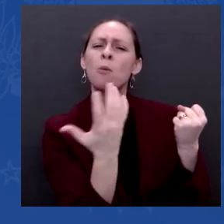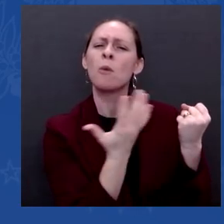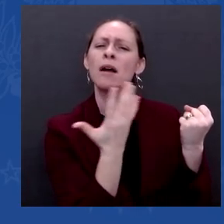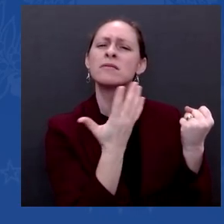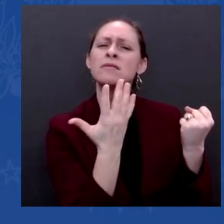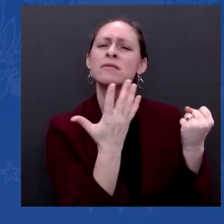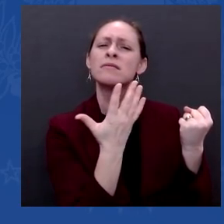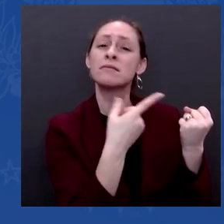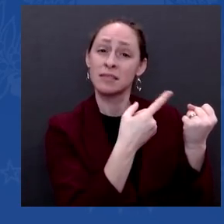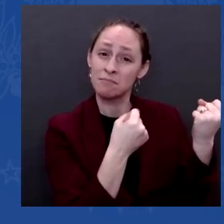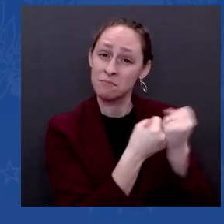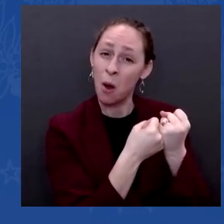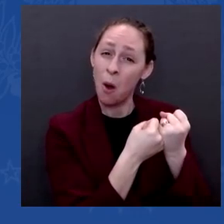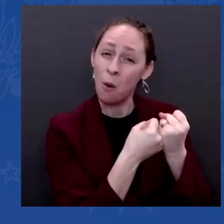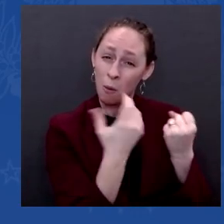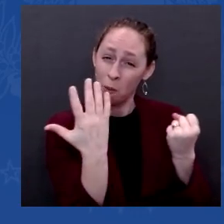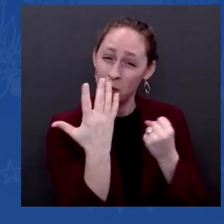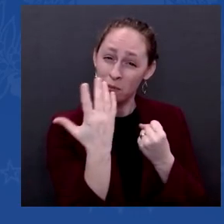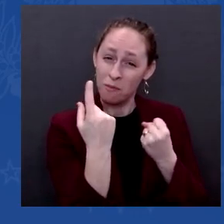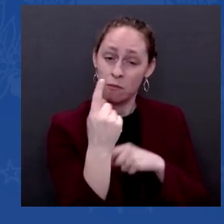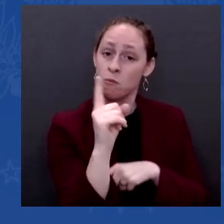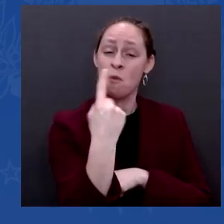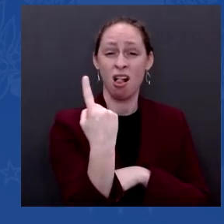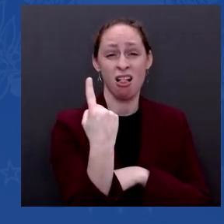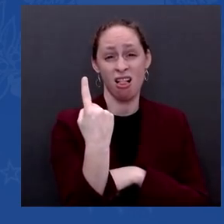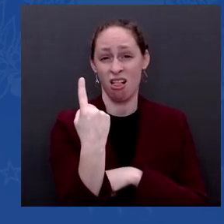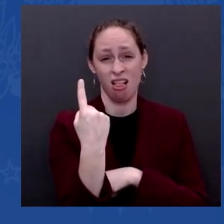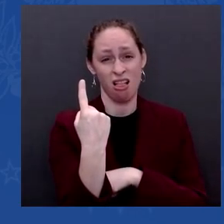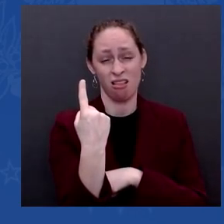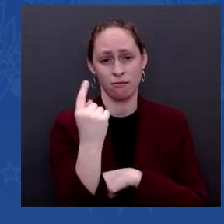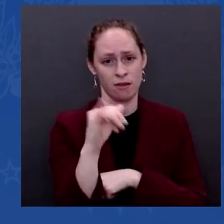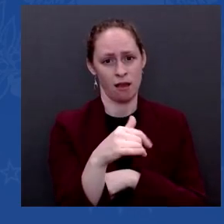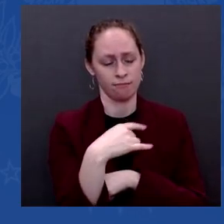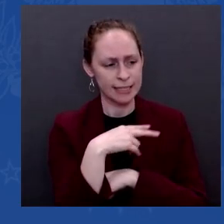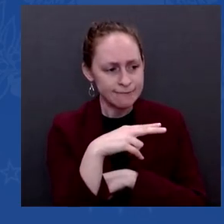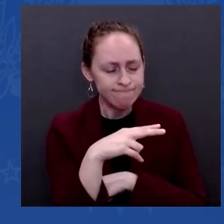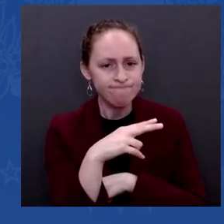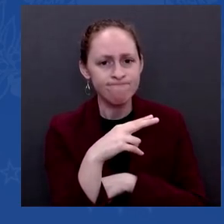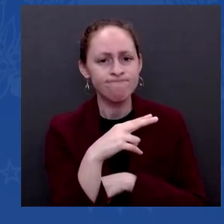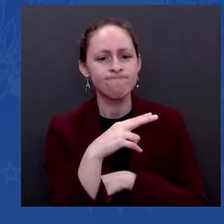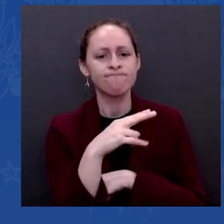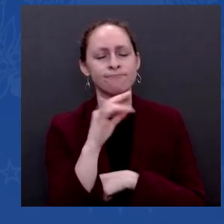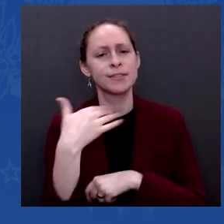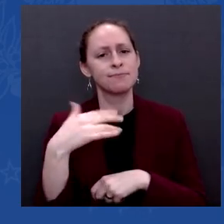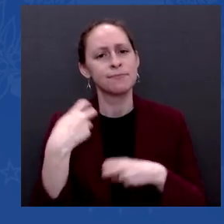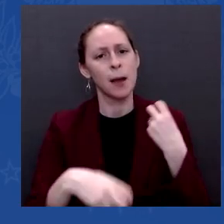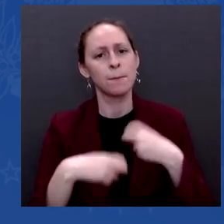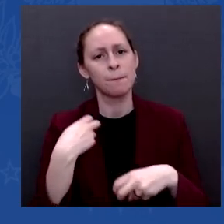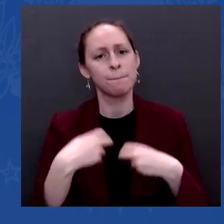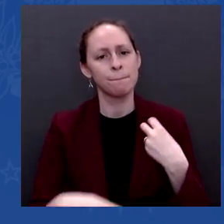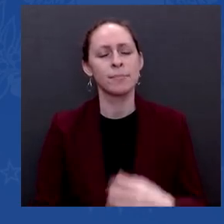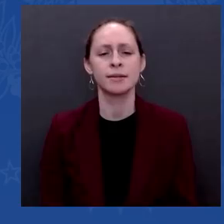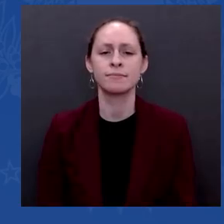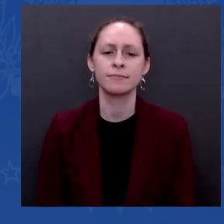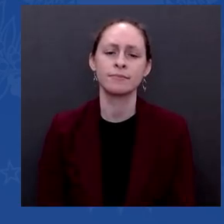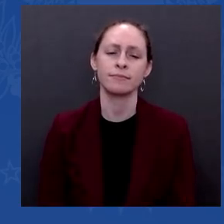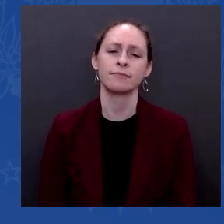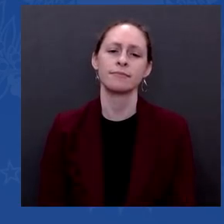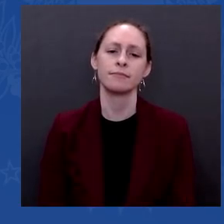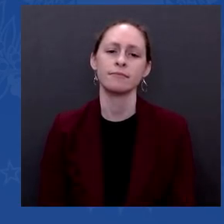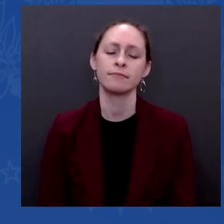happened — what I have to do, and the change in tactic, if you will, I have to make clear to the American people